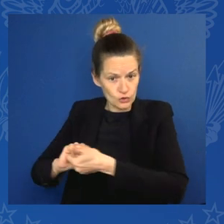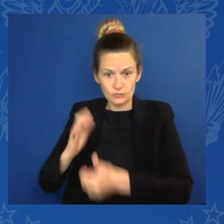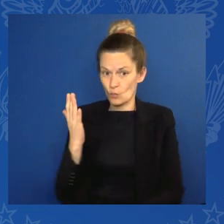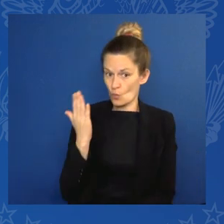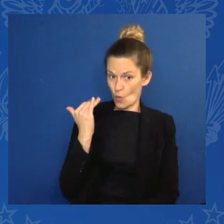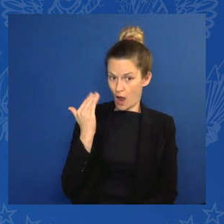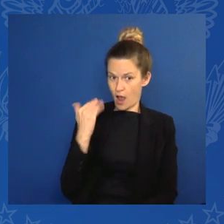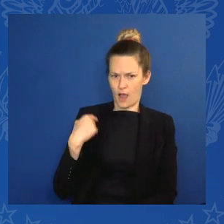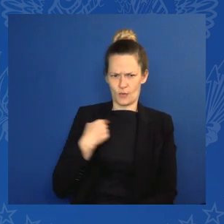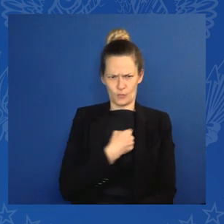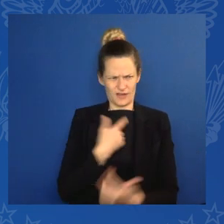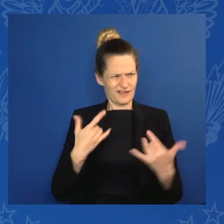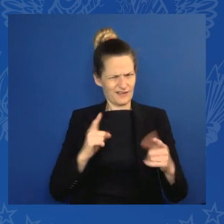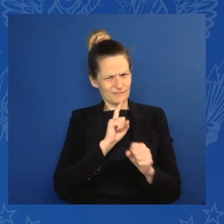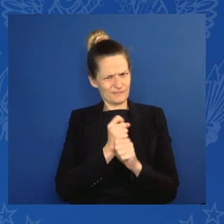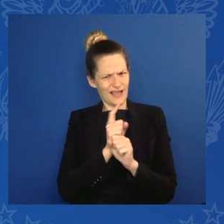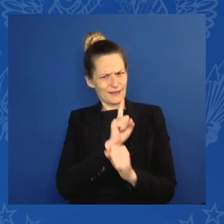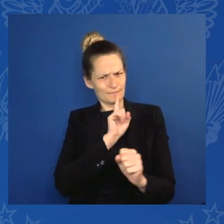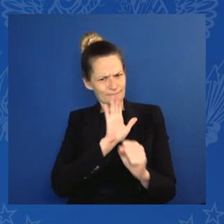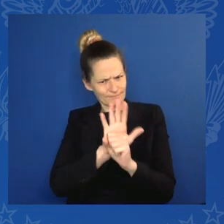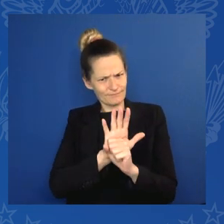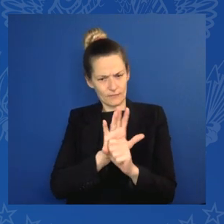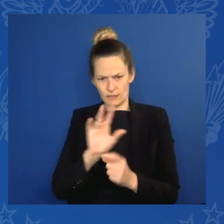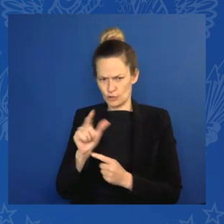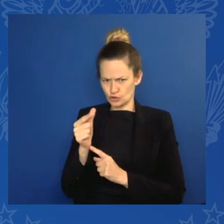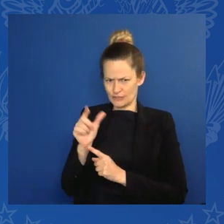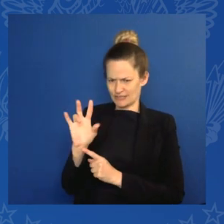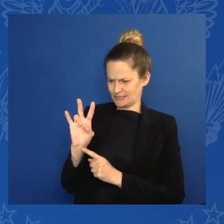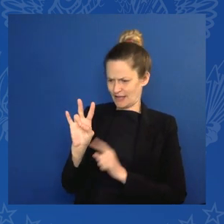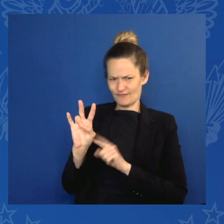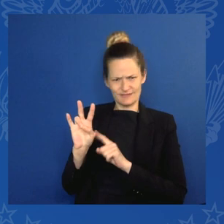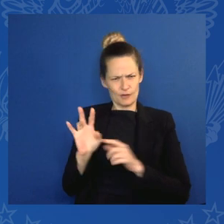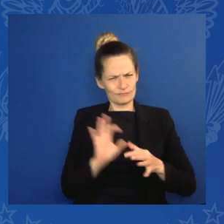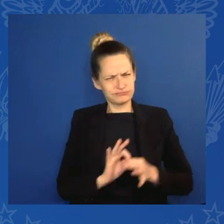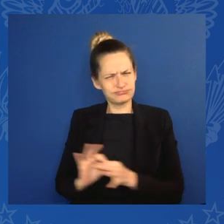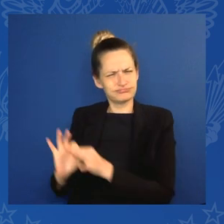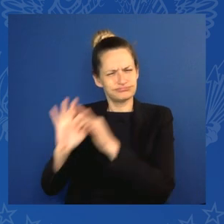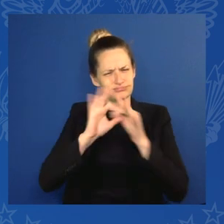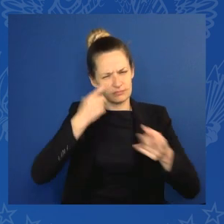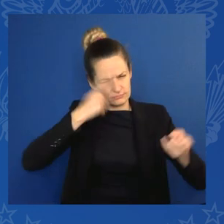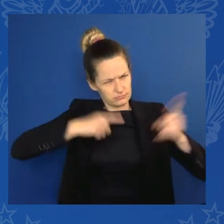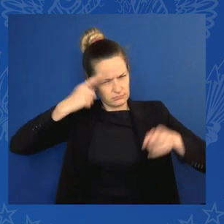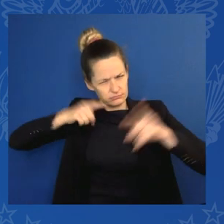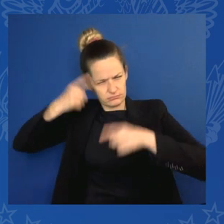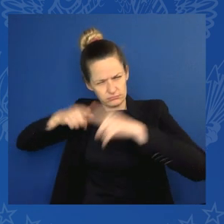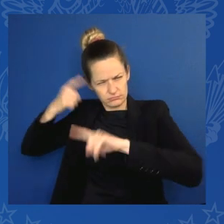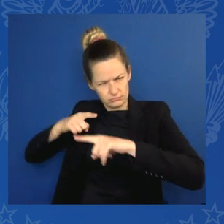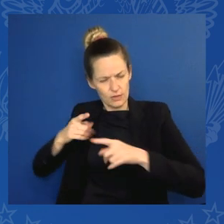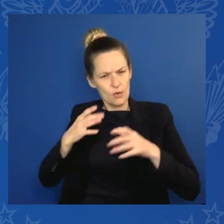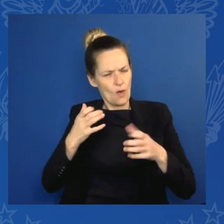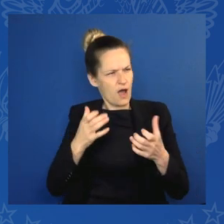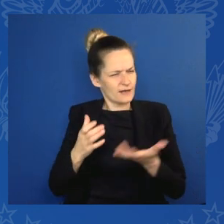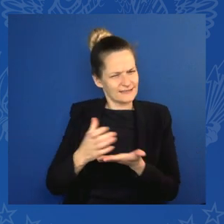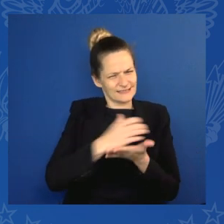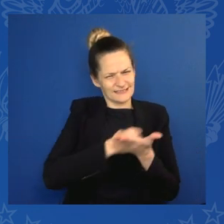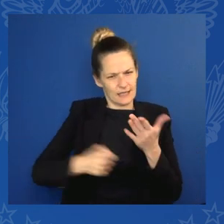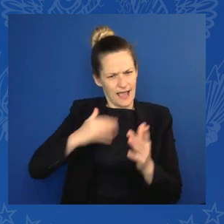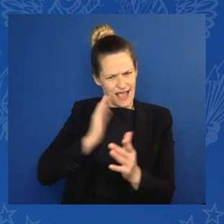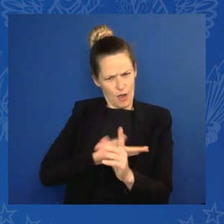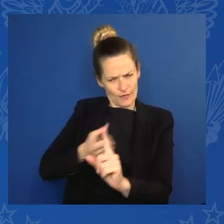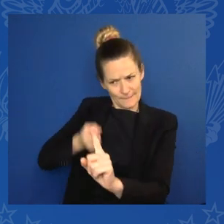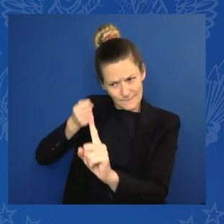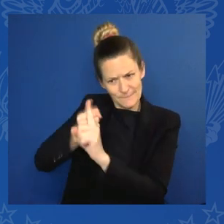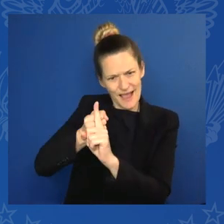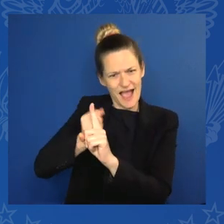with one another to maximize the impact of our work. Collectively, we aim to mobilize nearly $600 billion